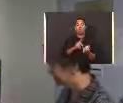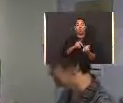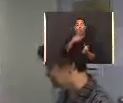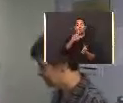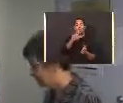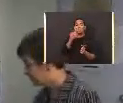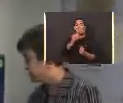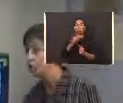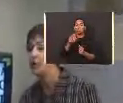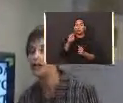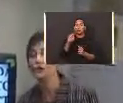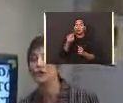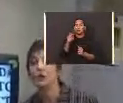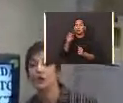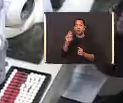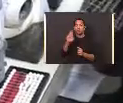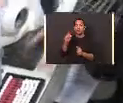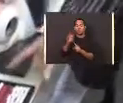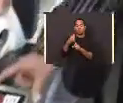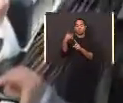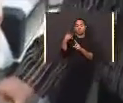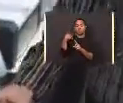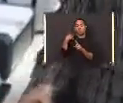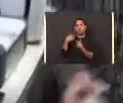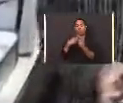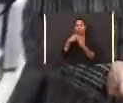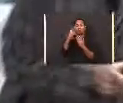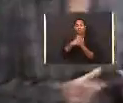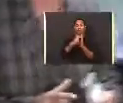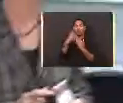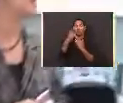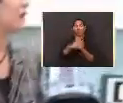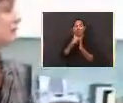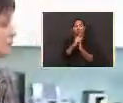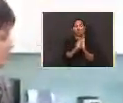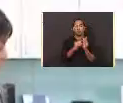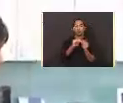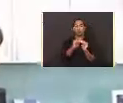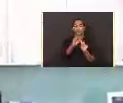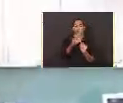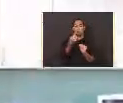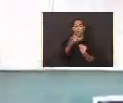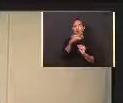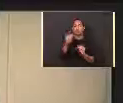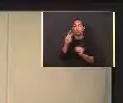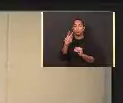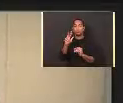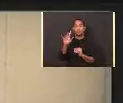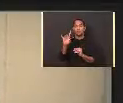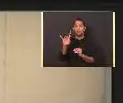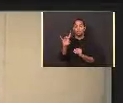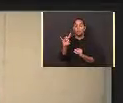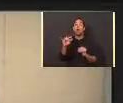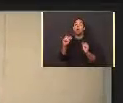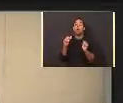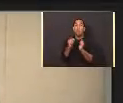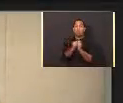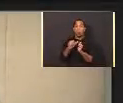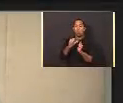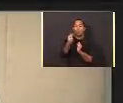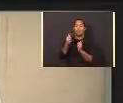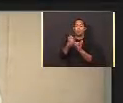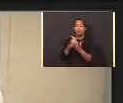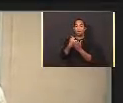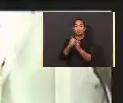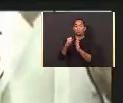Dr. Luceme Torres, Campus Official of Local Laws 51 and 238, and in collaboration with external resources